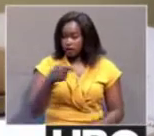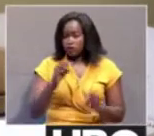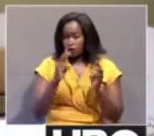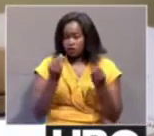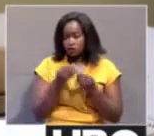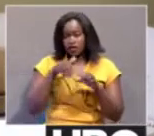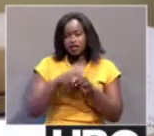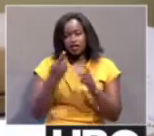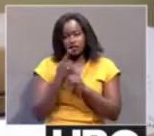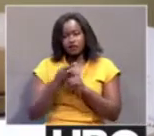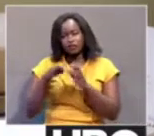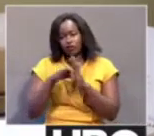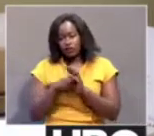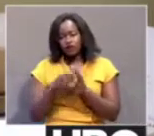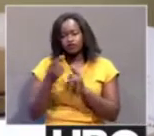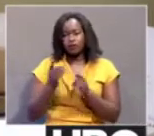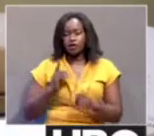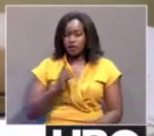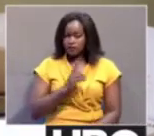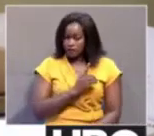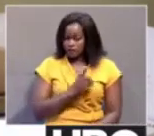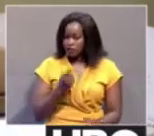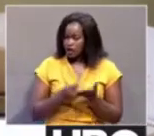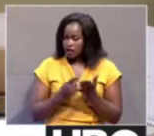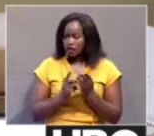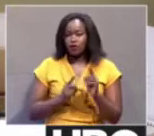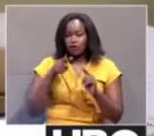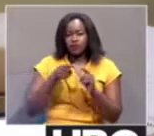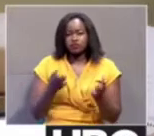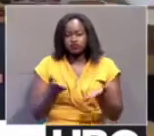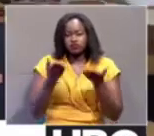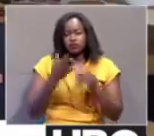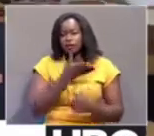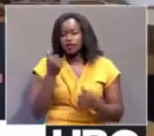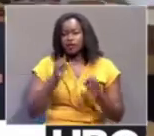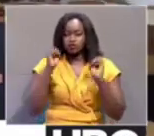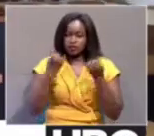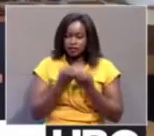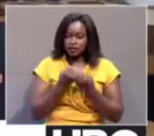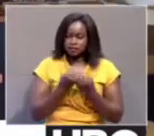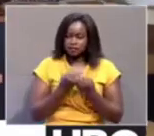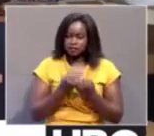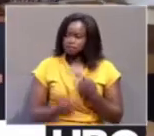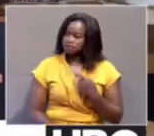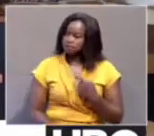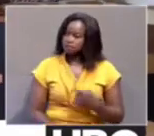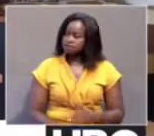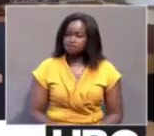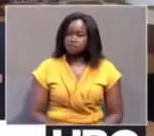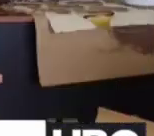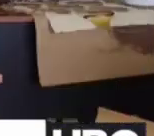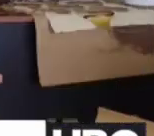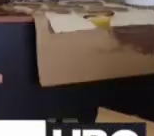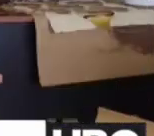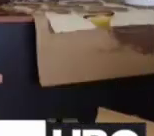of many initiatives by DeafLink Uganda that aims at enabling a better society. In eastern Uganda, we've